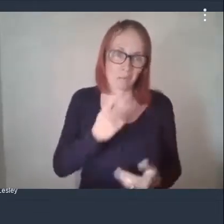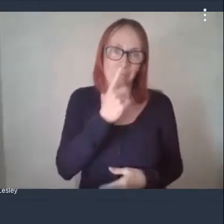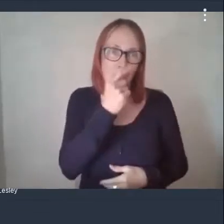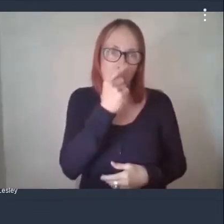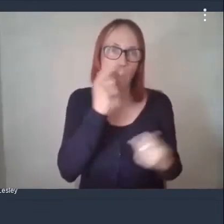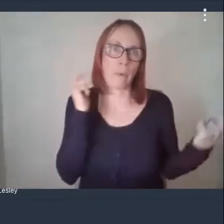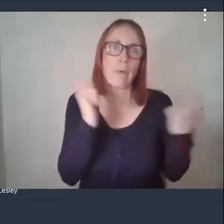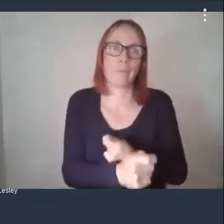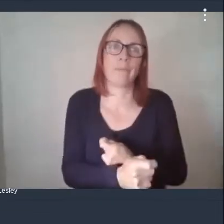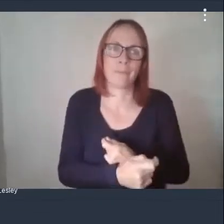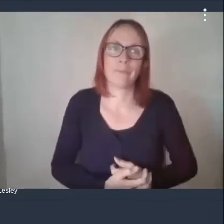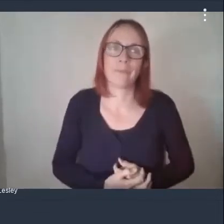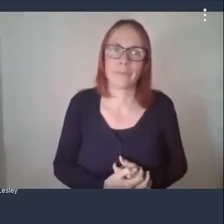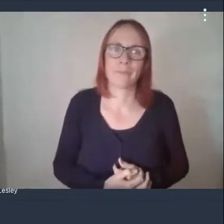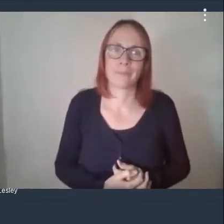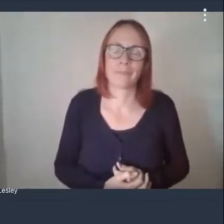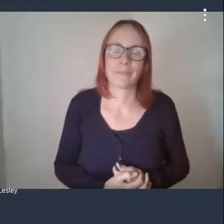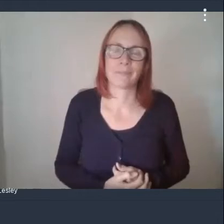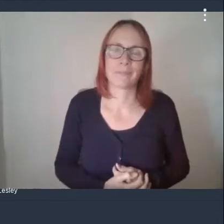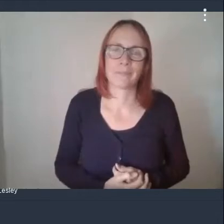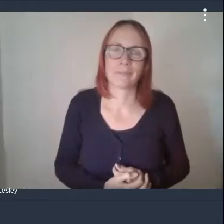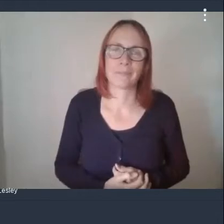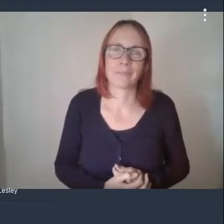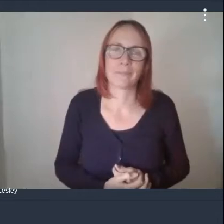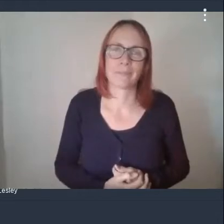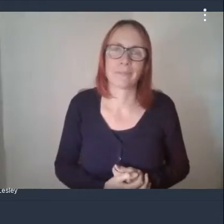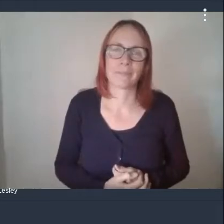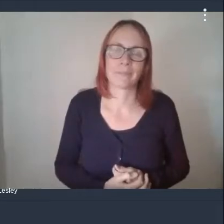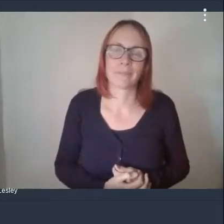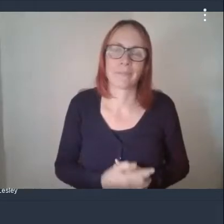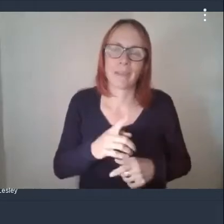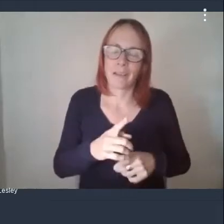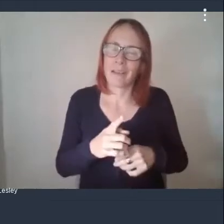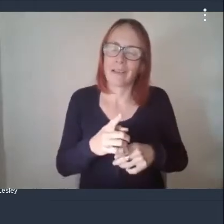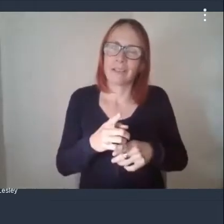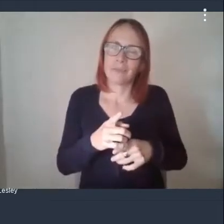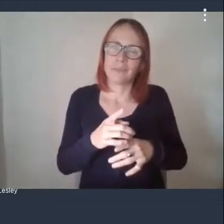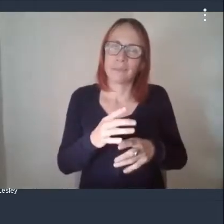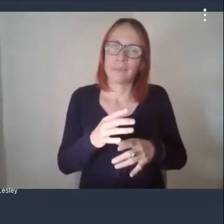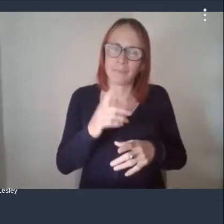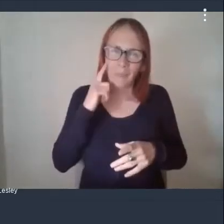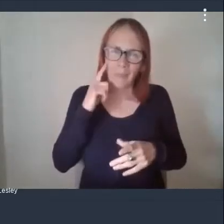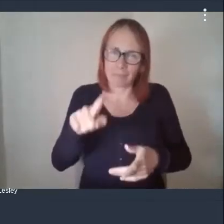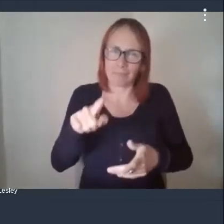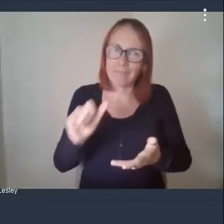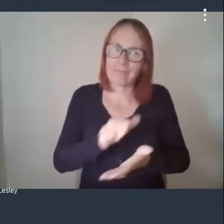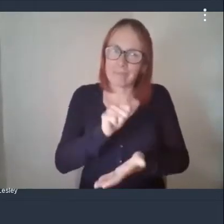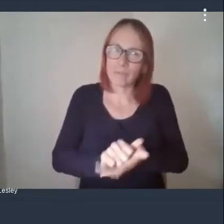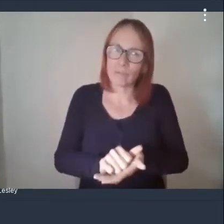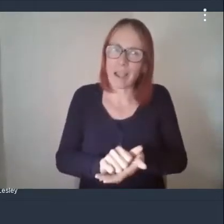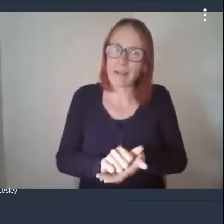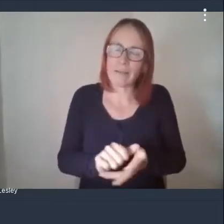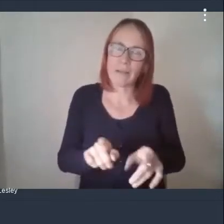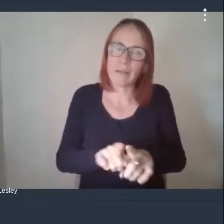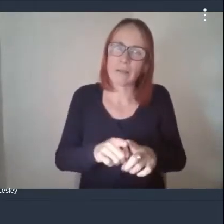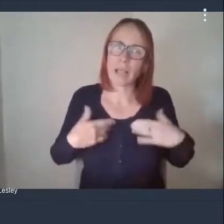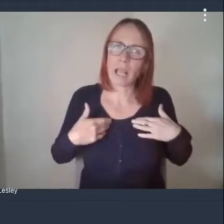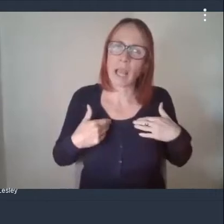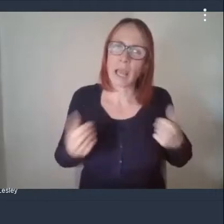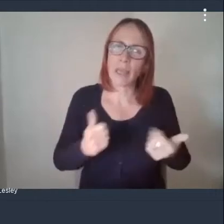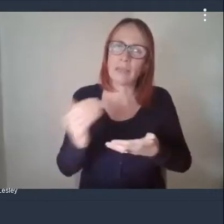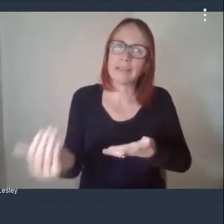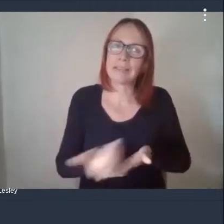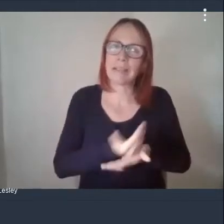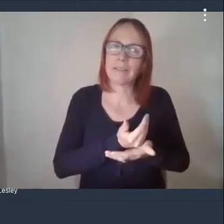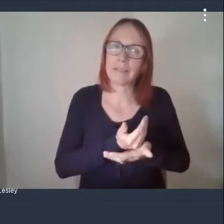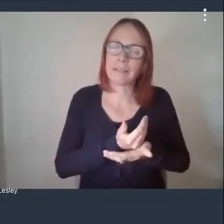happen and kind of going back to the kind of i think you're right it's almost like health and safety when you're looking